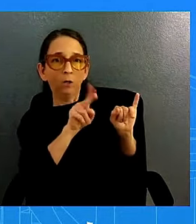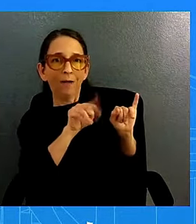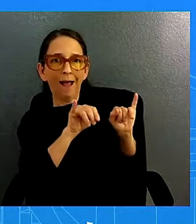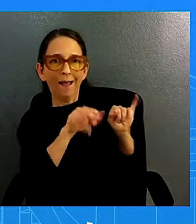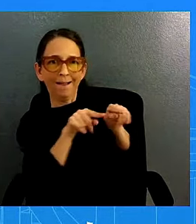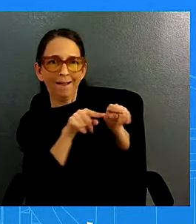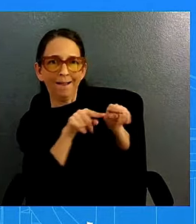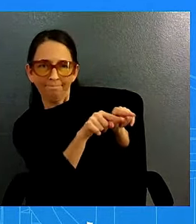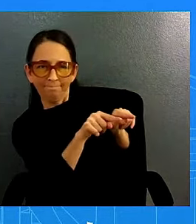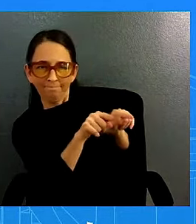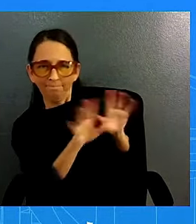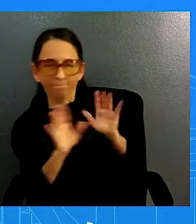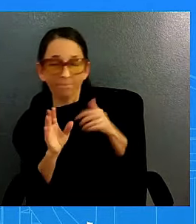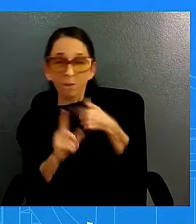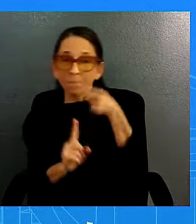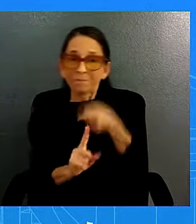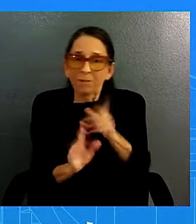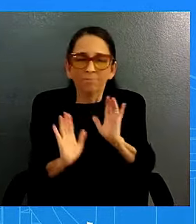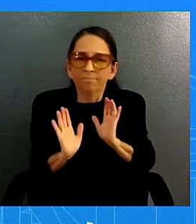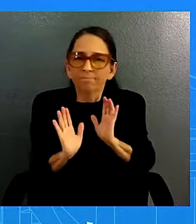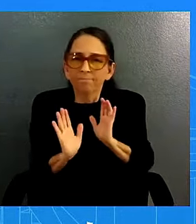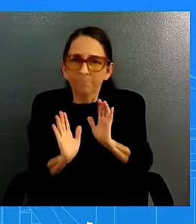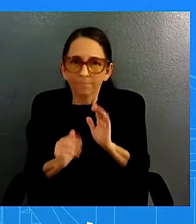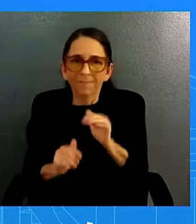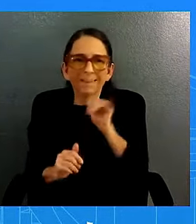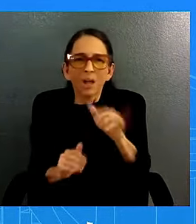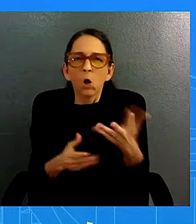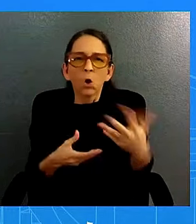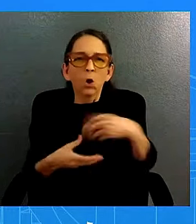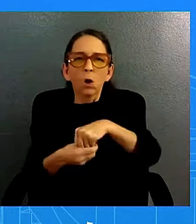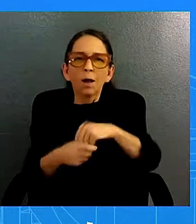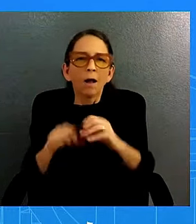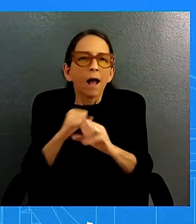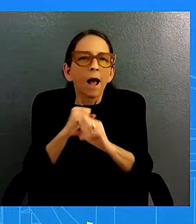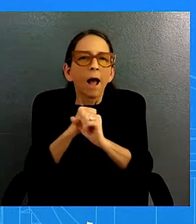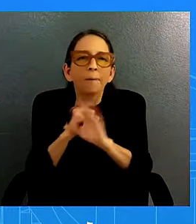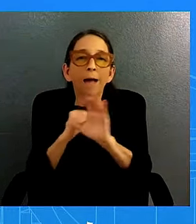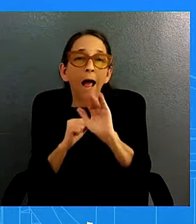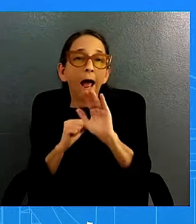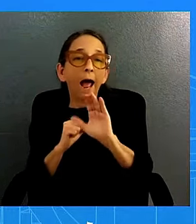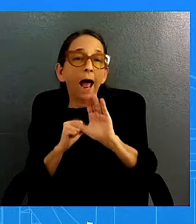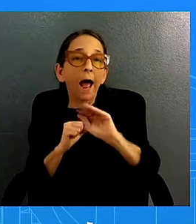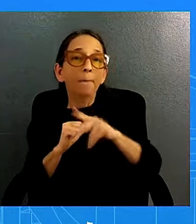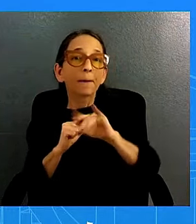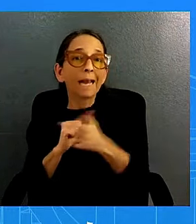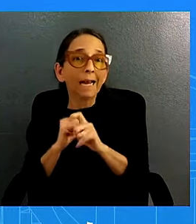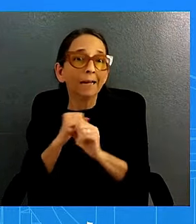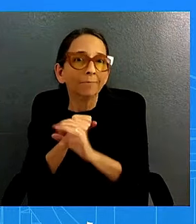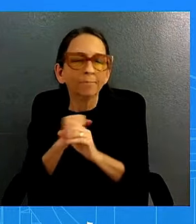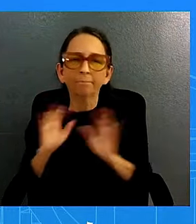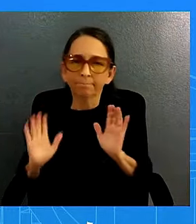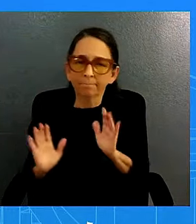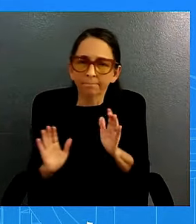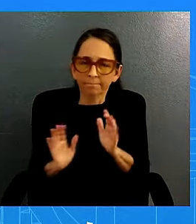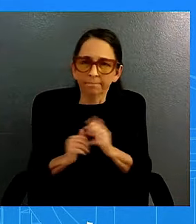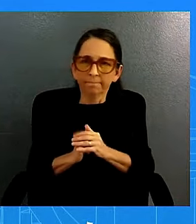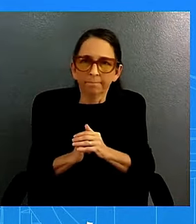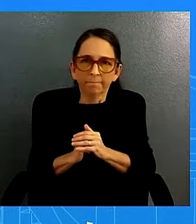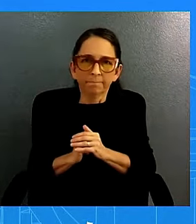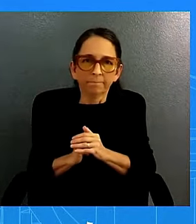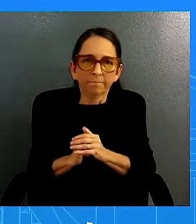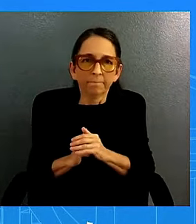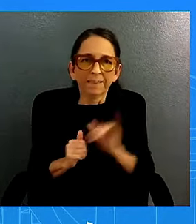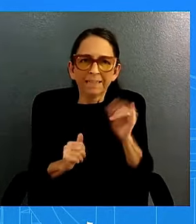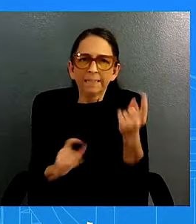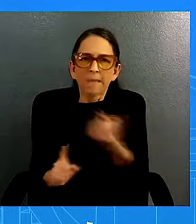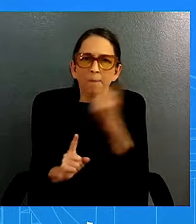campaign anymore and apparently these people weren't either that's why we're asking you here at the white house and this is this is something that the fbi cisa and odni can